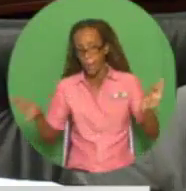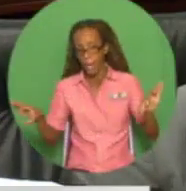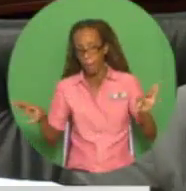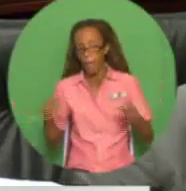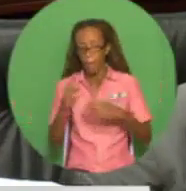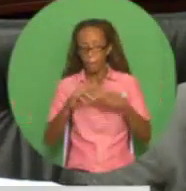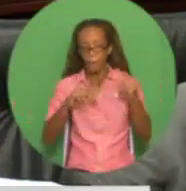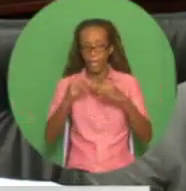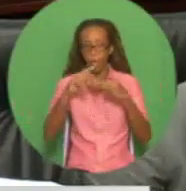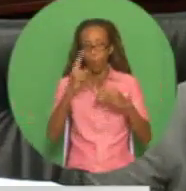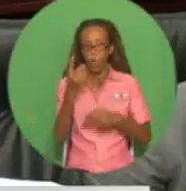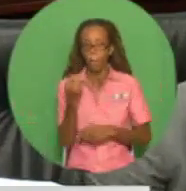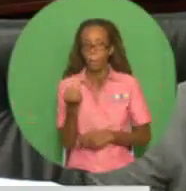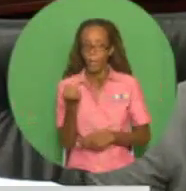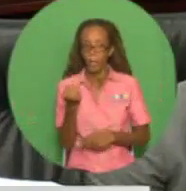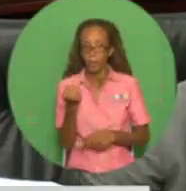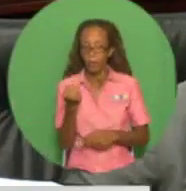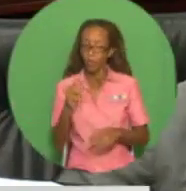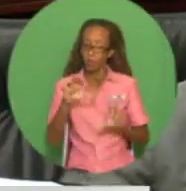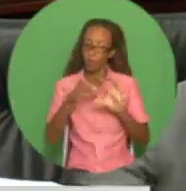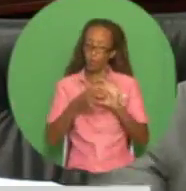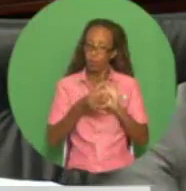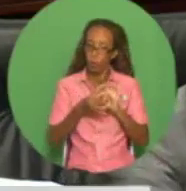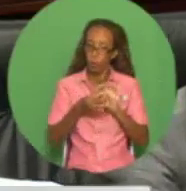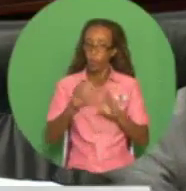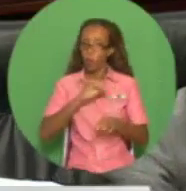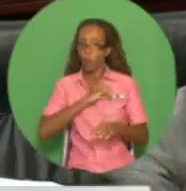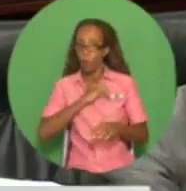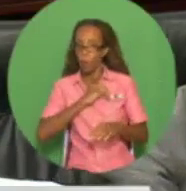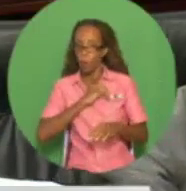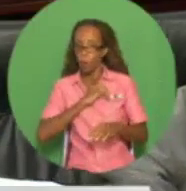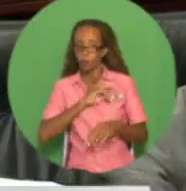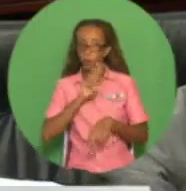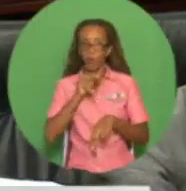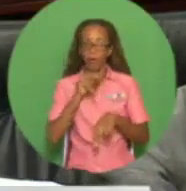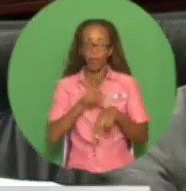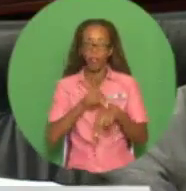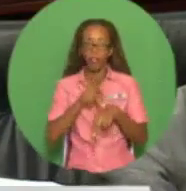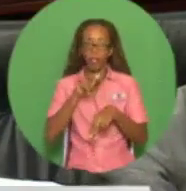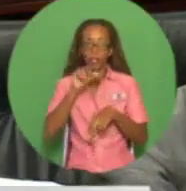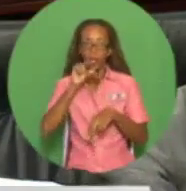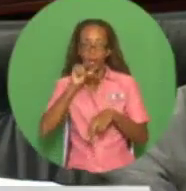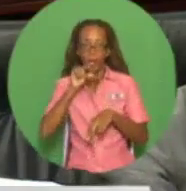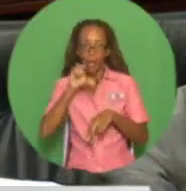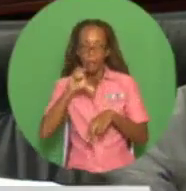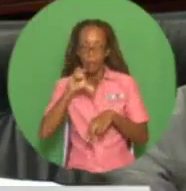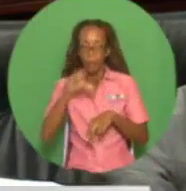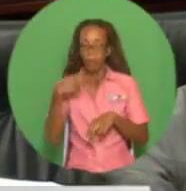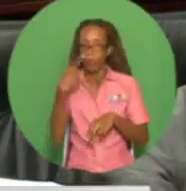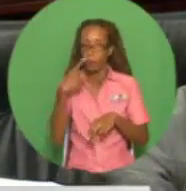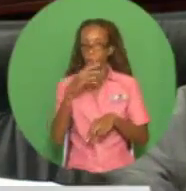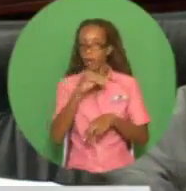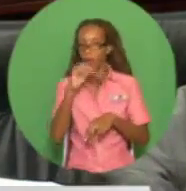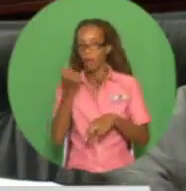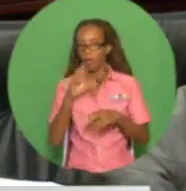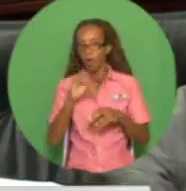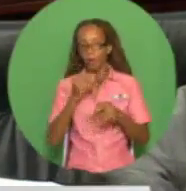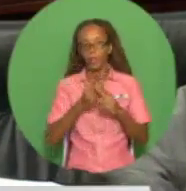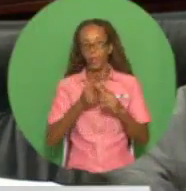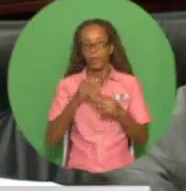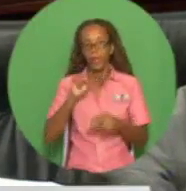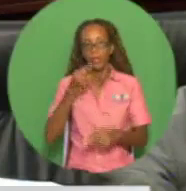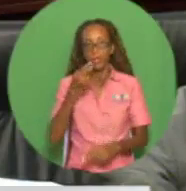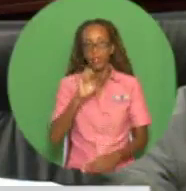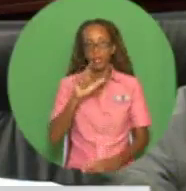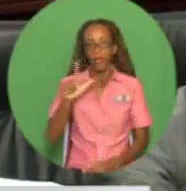billion will be owned in a joint venture company between the National Gas Company and Shell Trinidad. The pipeline will transport